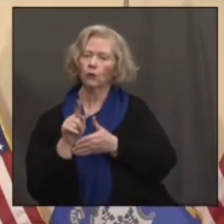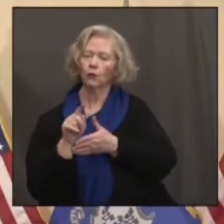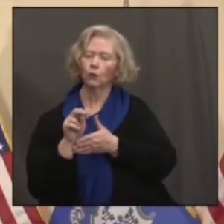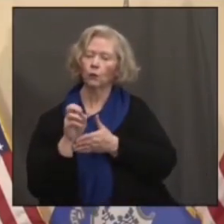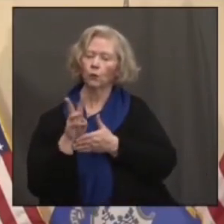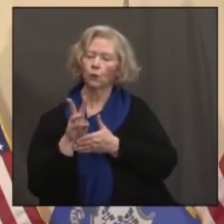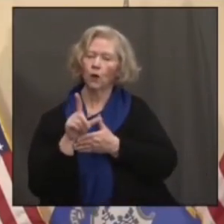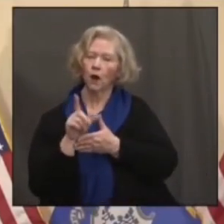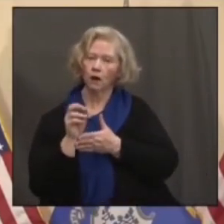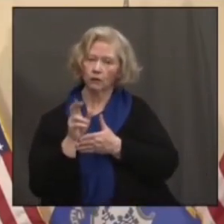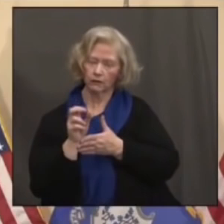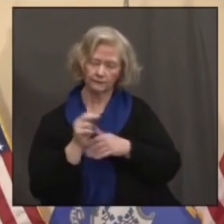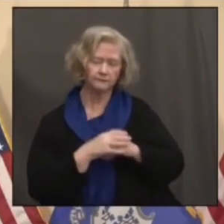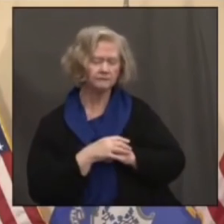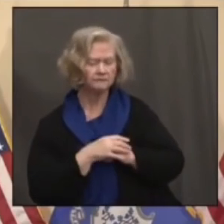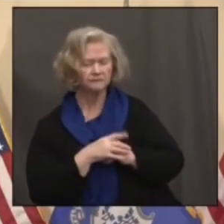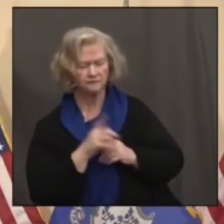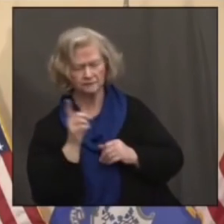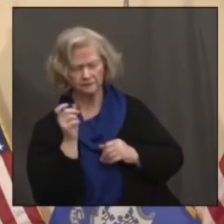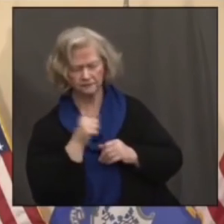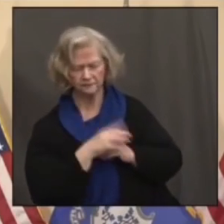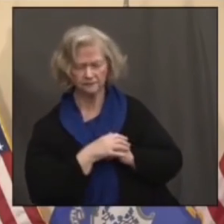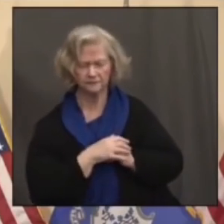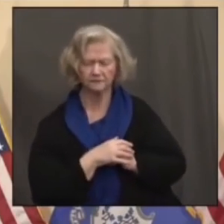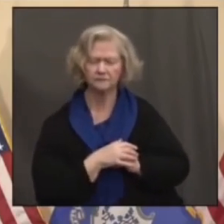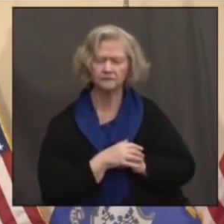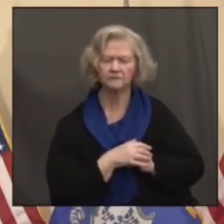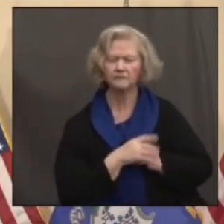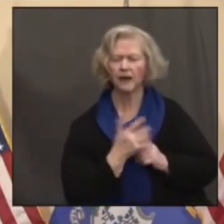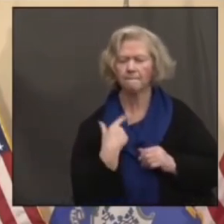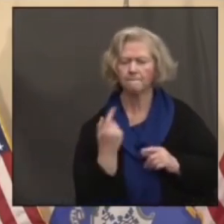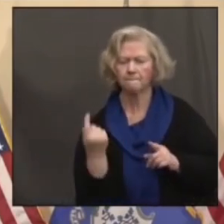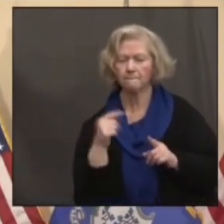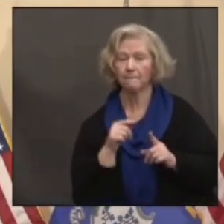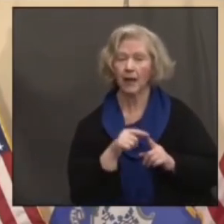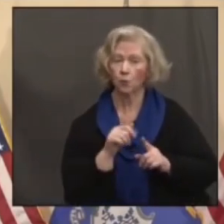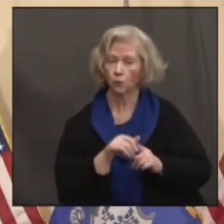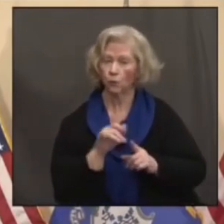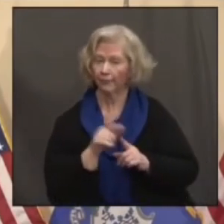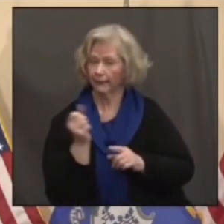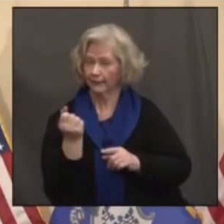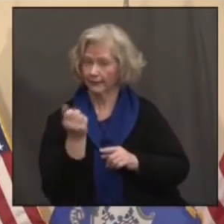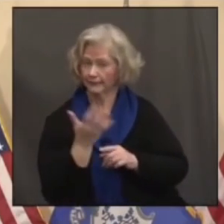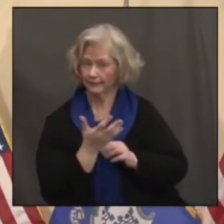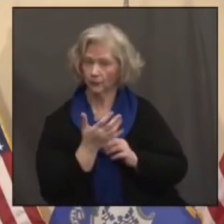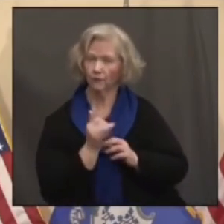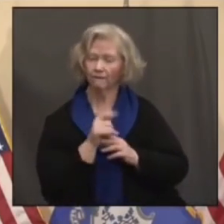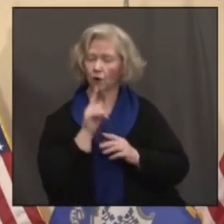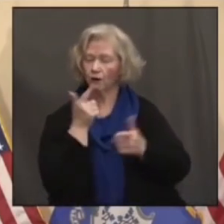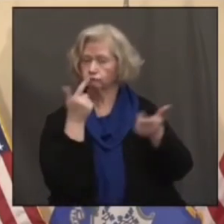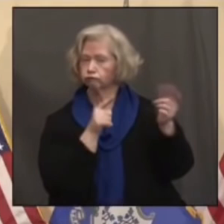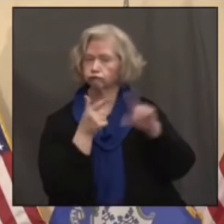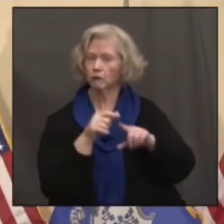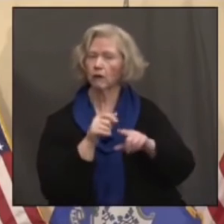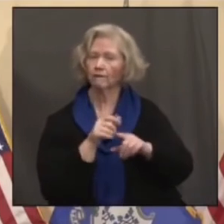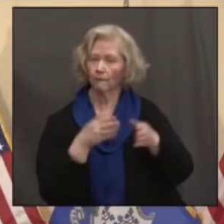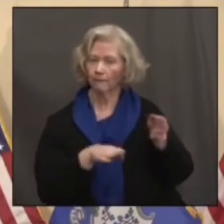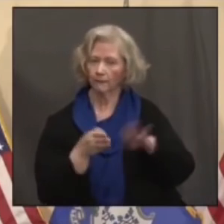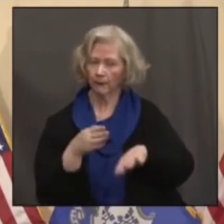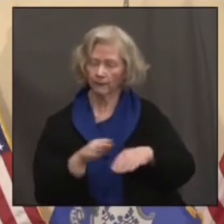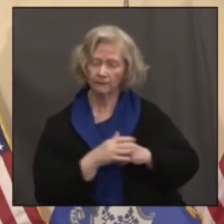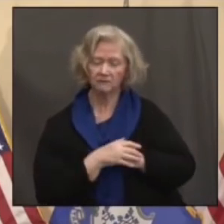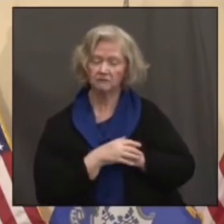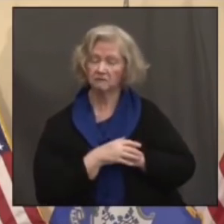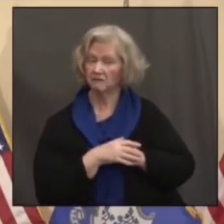Hello, Governor. I wanted to follow up on the gaming agreement again. I just wanted to ask that during the negotiations, was